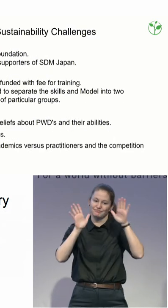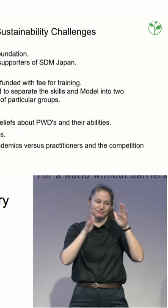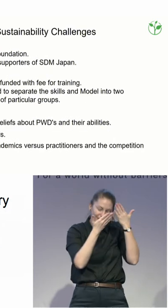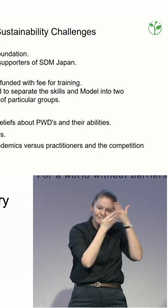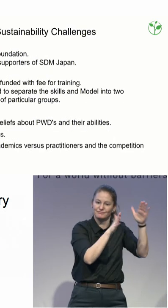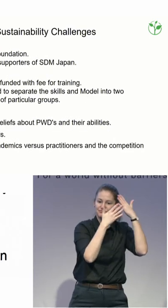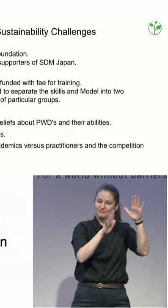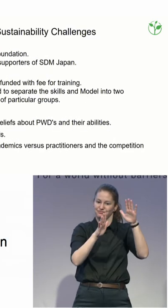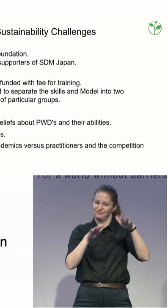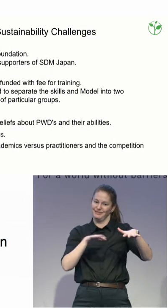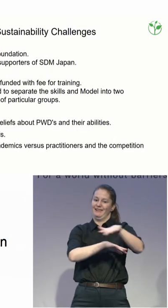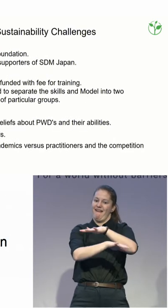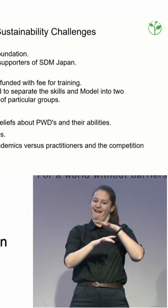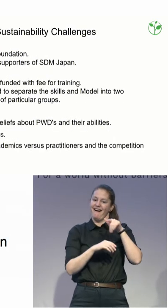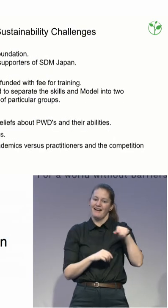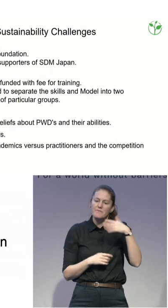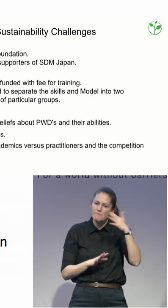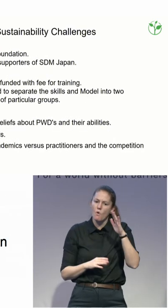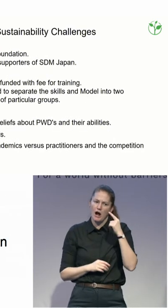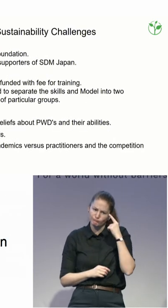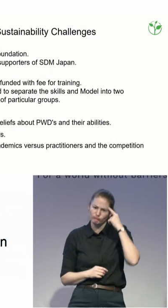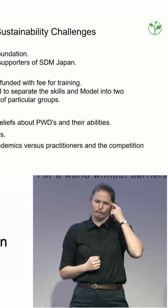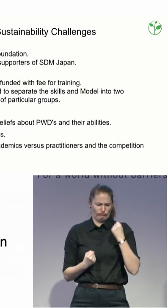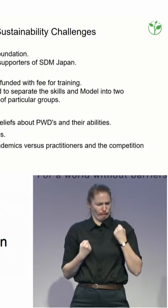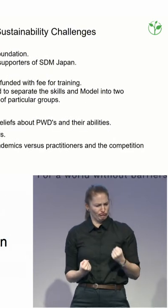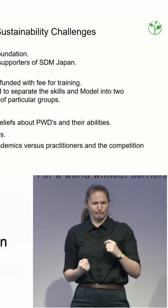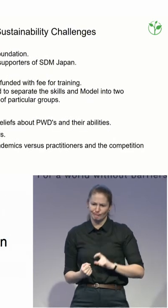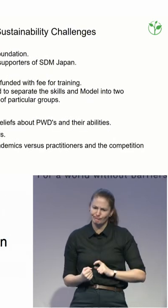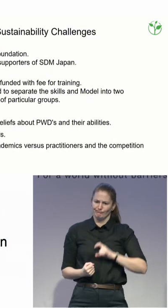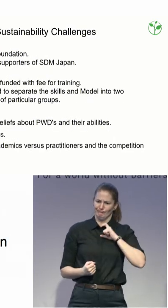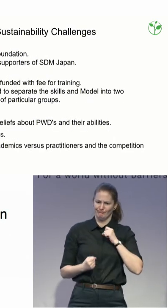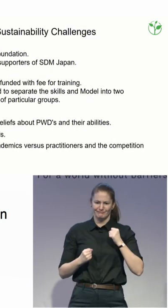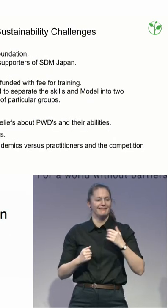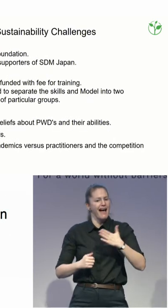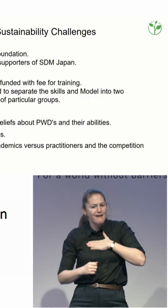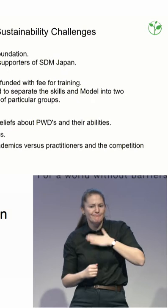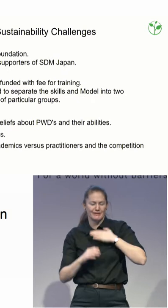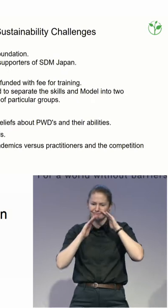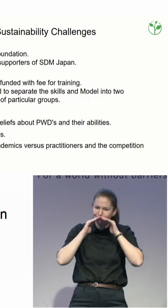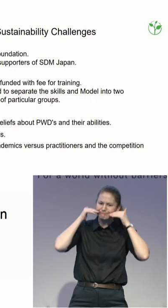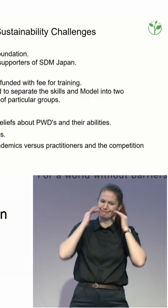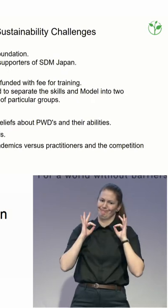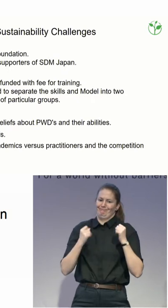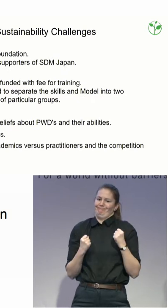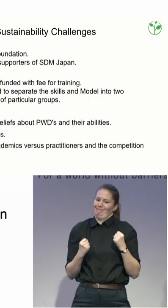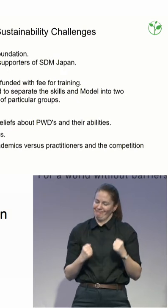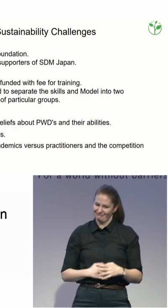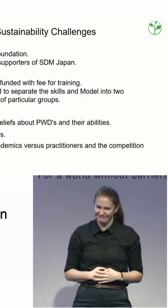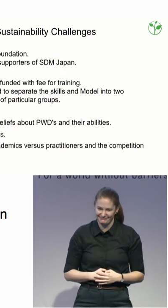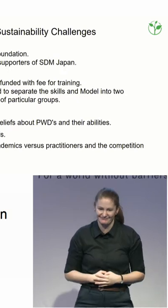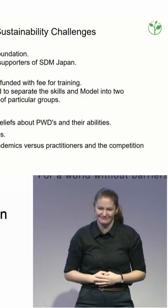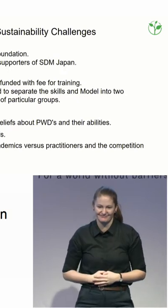here is really important. From... Initially we got finances from the Nippon Foundation and some universities.